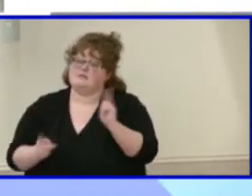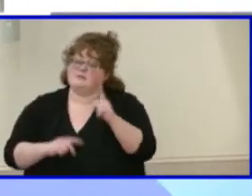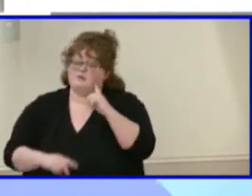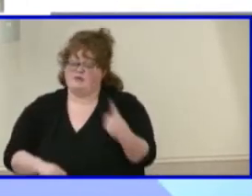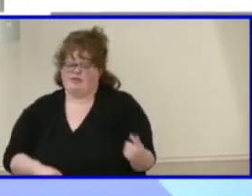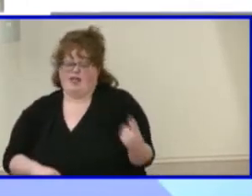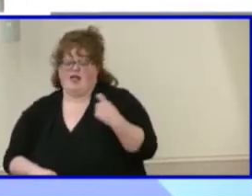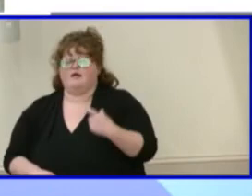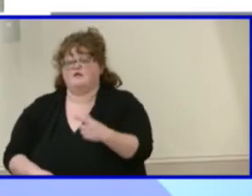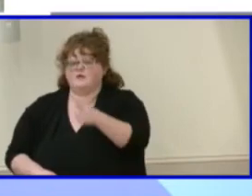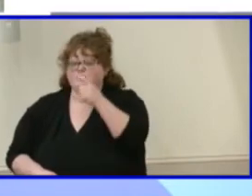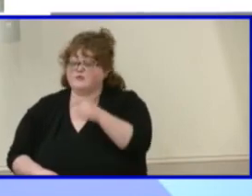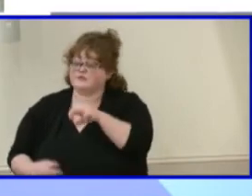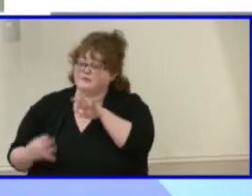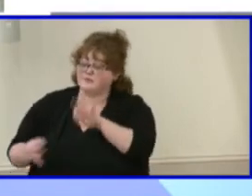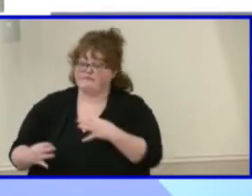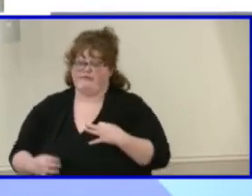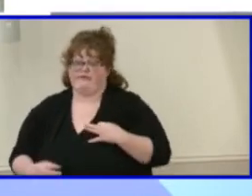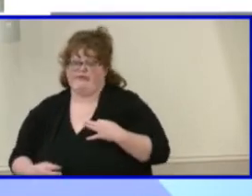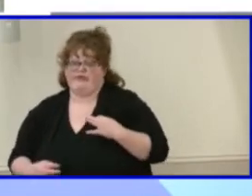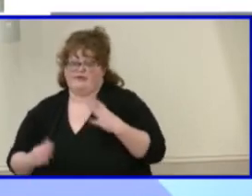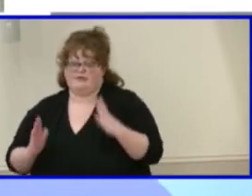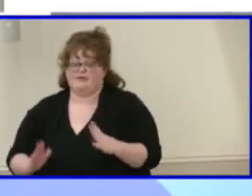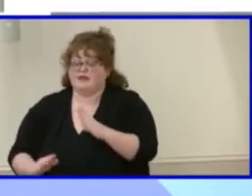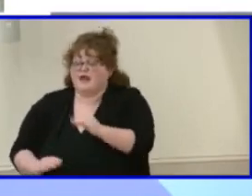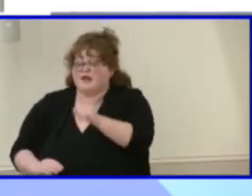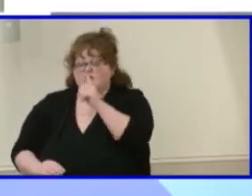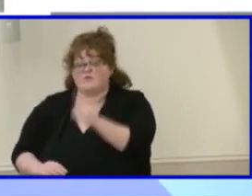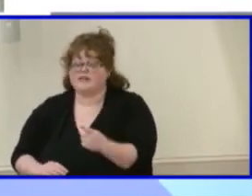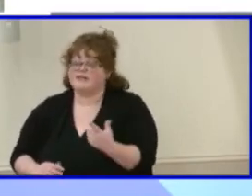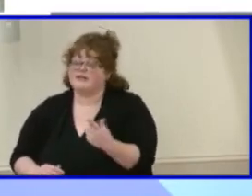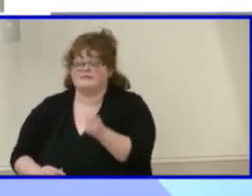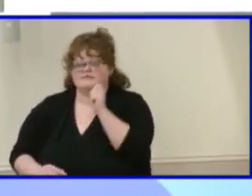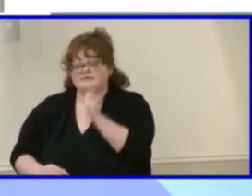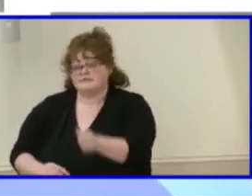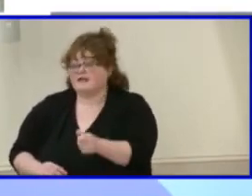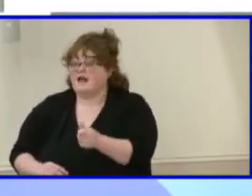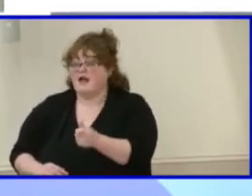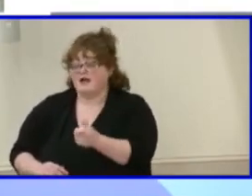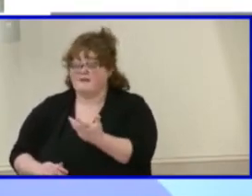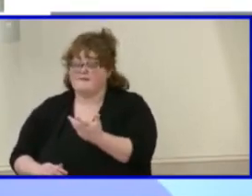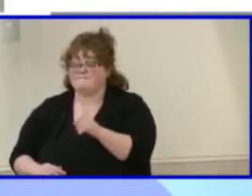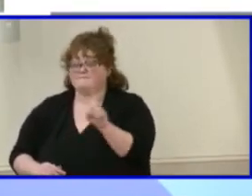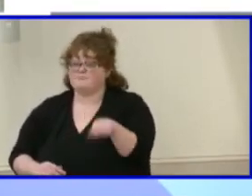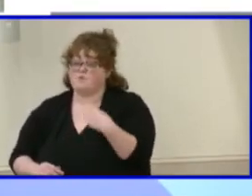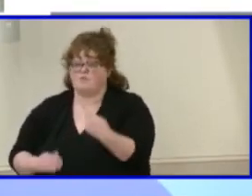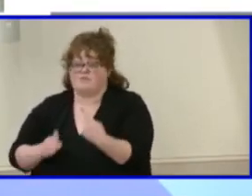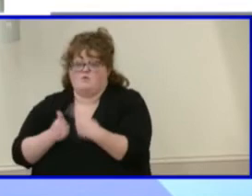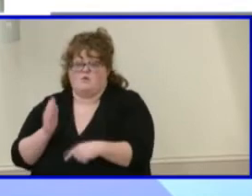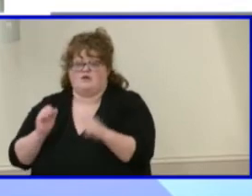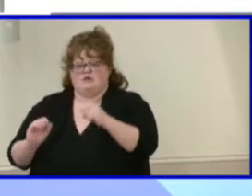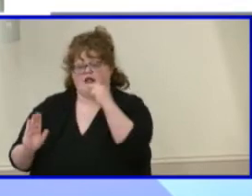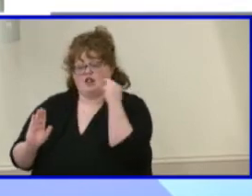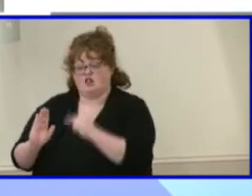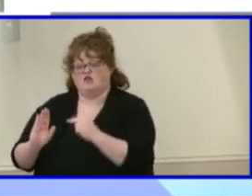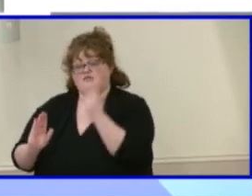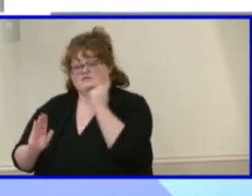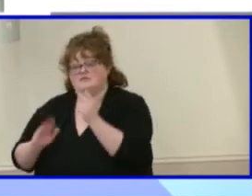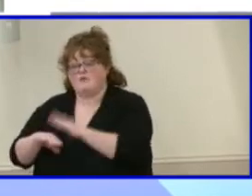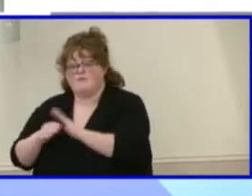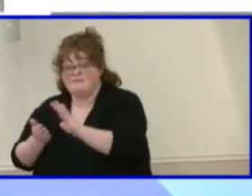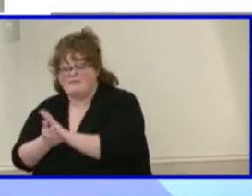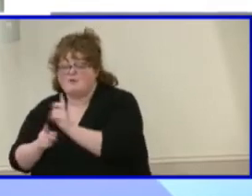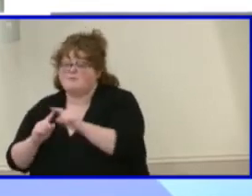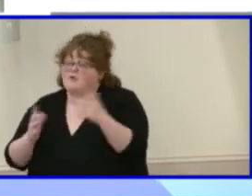candidate and I think that the answer goes way beyond just what you would see on paper. What we're looking for our intellectually curious kids